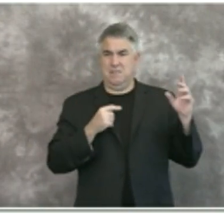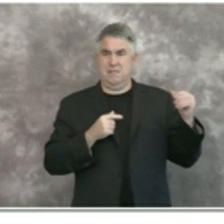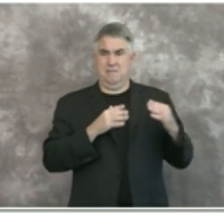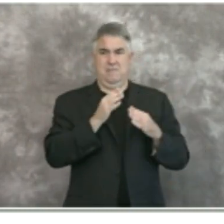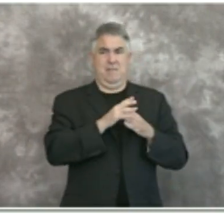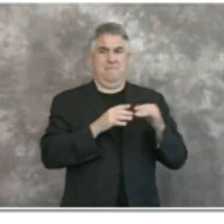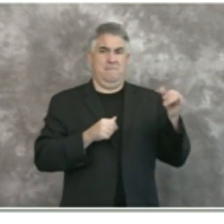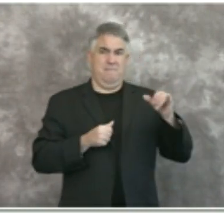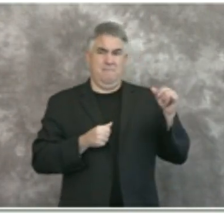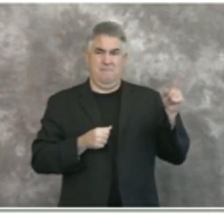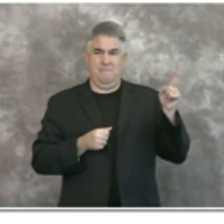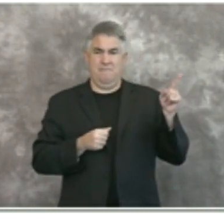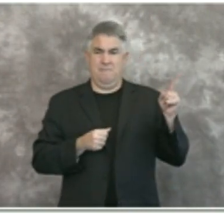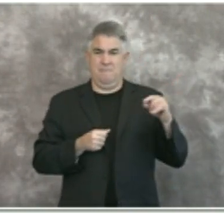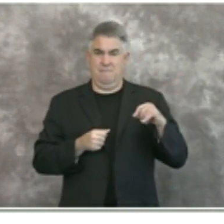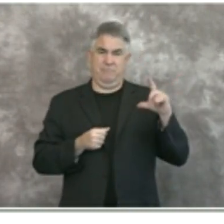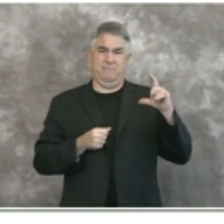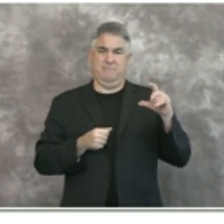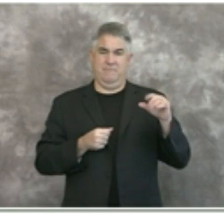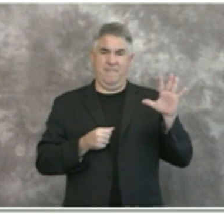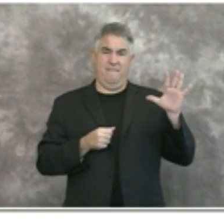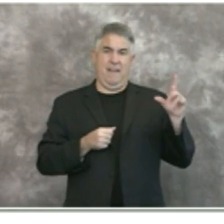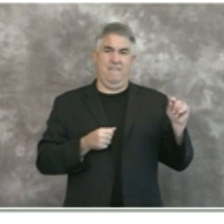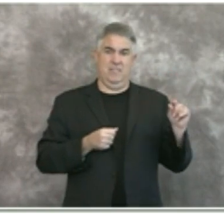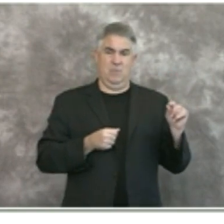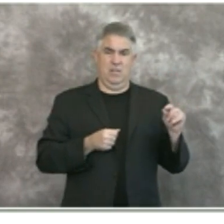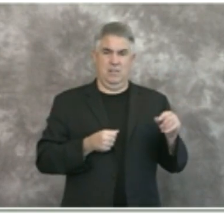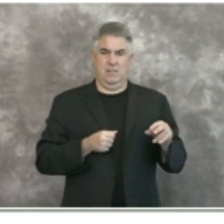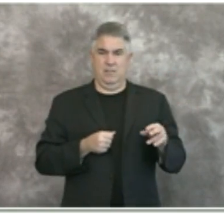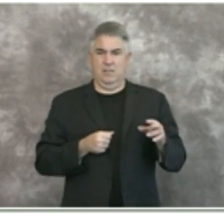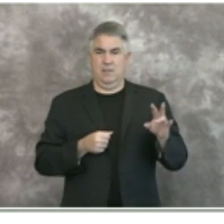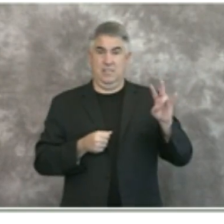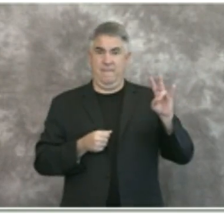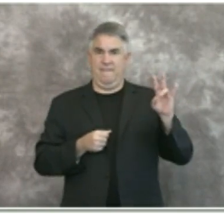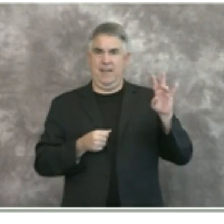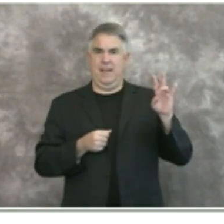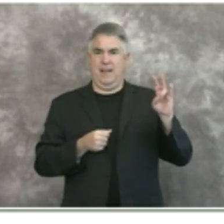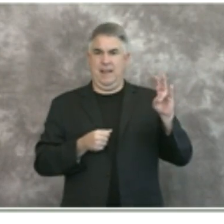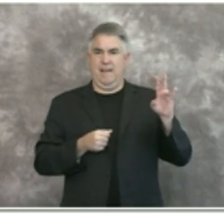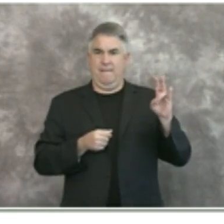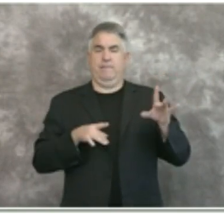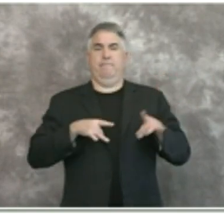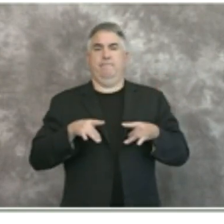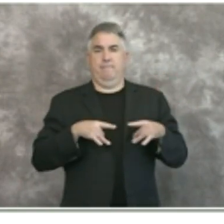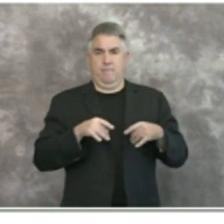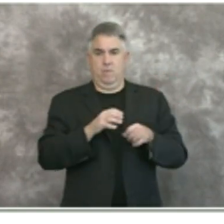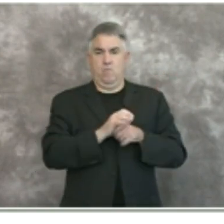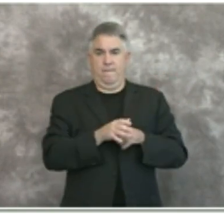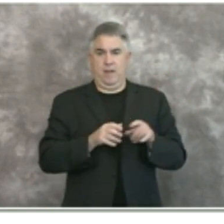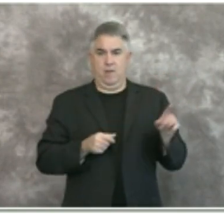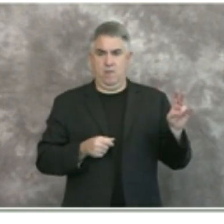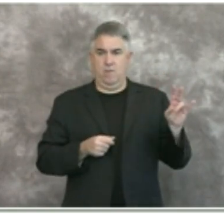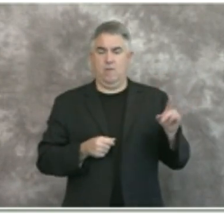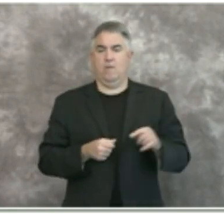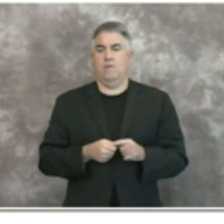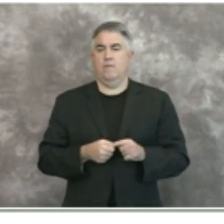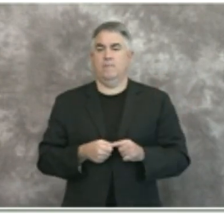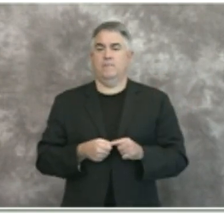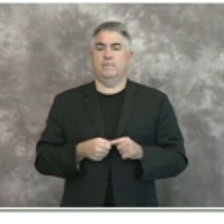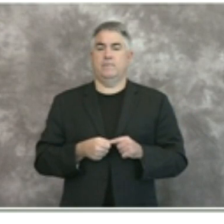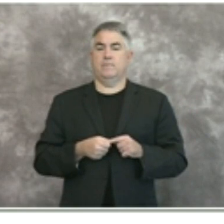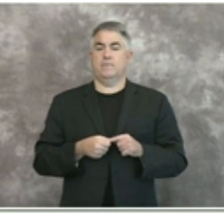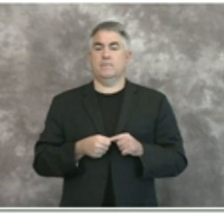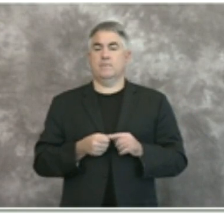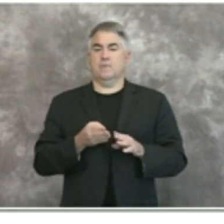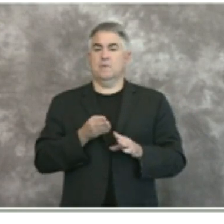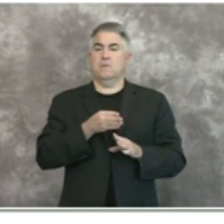on the 20th at 175 new cases in the past uh several weeks in the